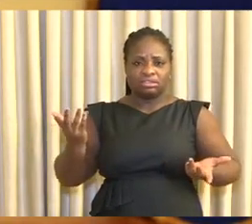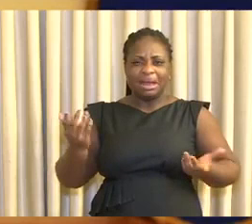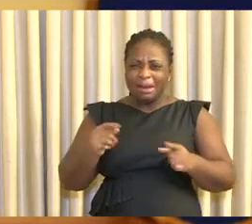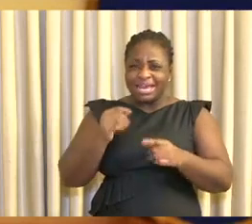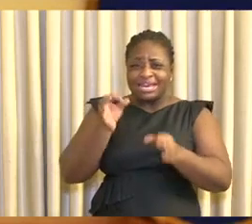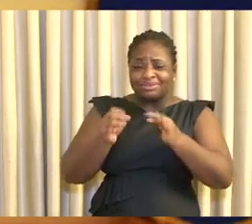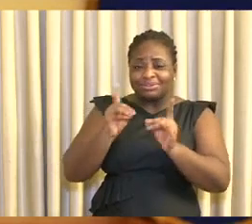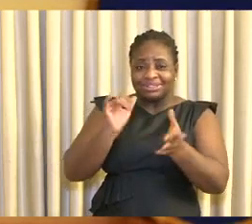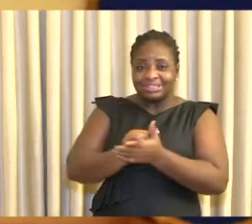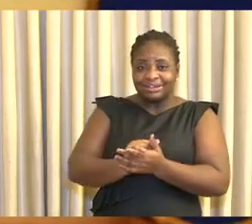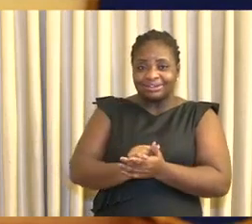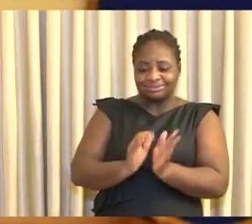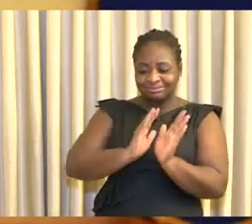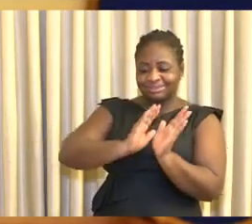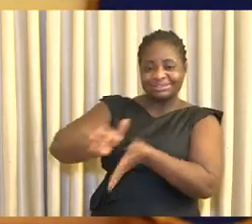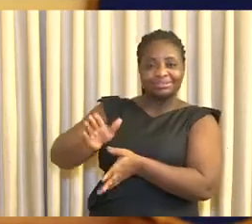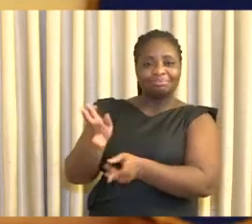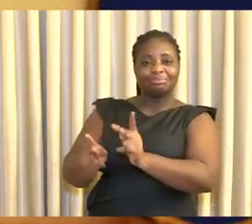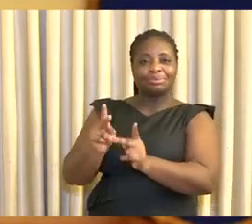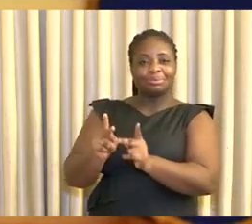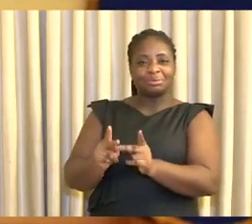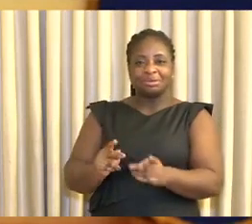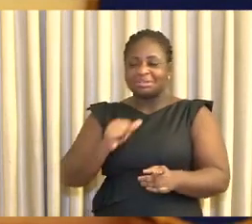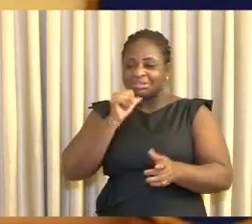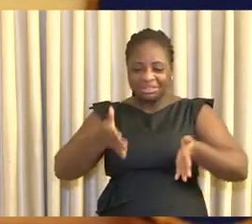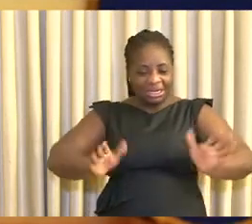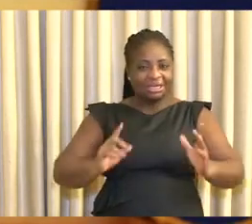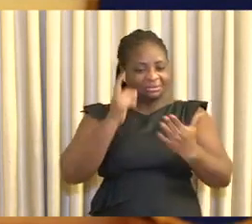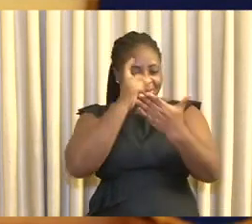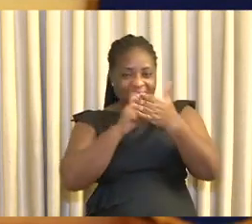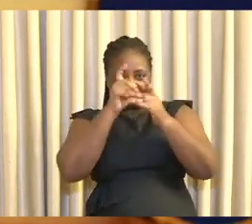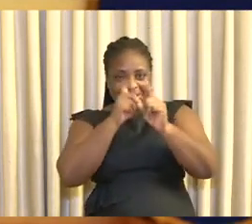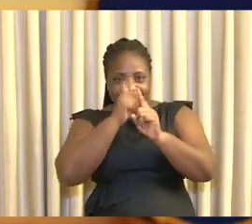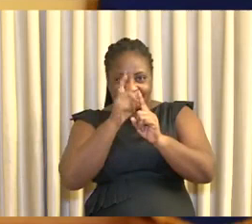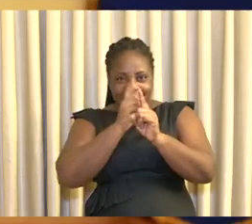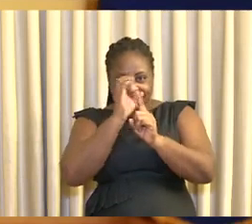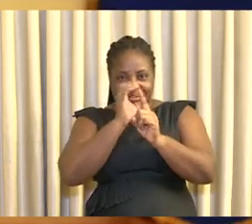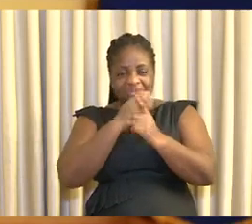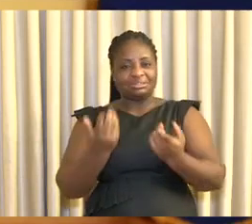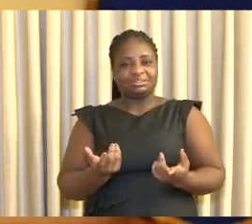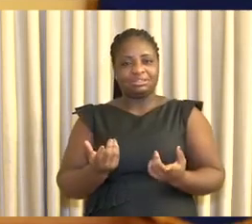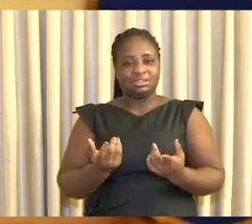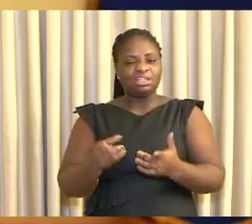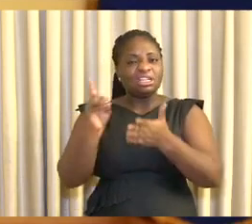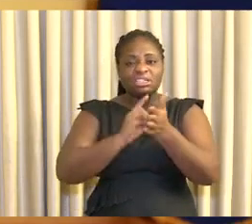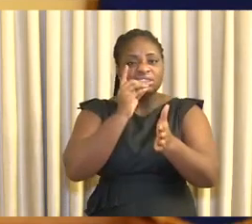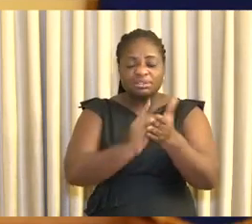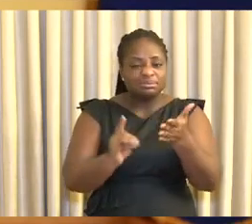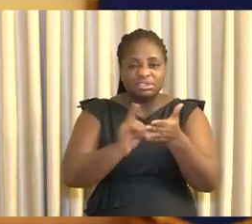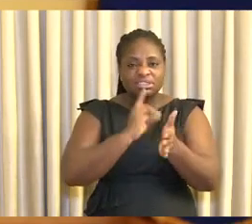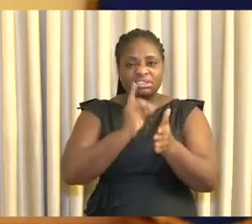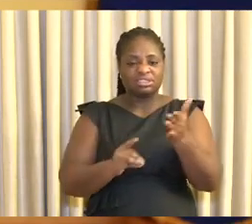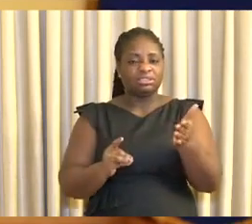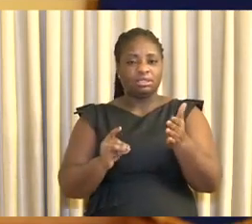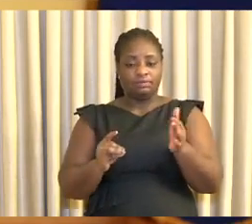drive away people from getting screened, tested and treated. The stigmatization of recovered